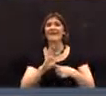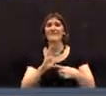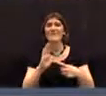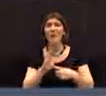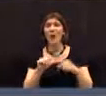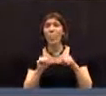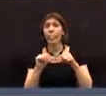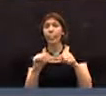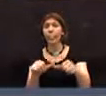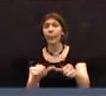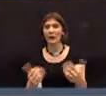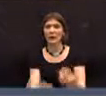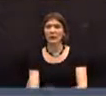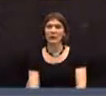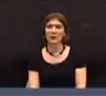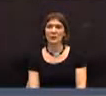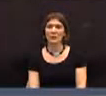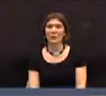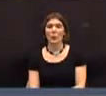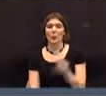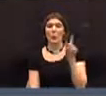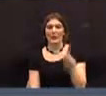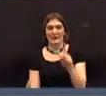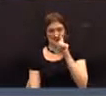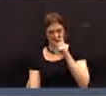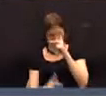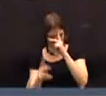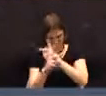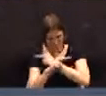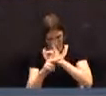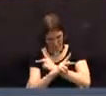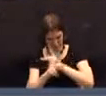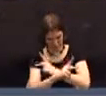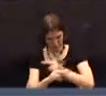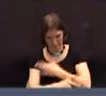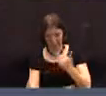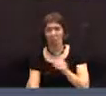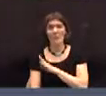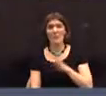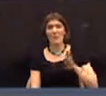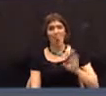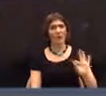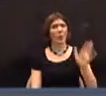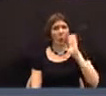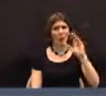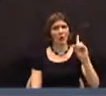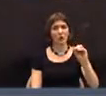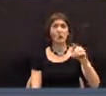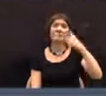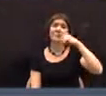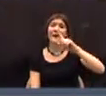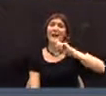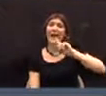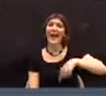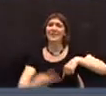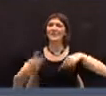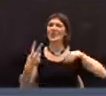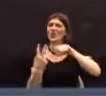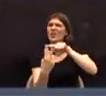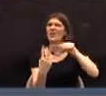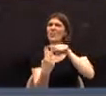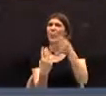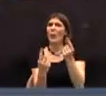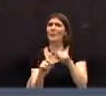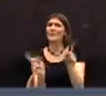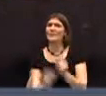we've got, we've gotta do tougher work. And I know that the board will be up to it. If you can answer that discrepancy,